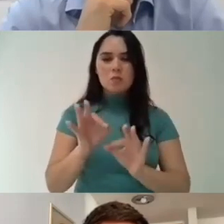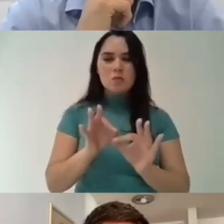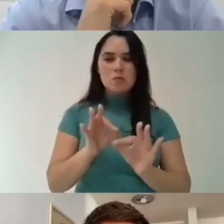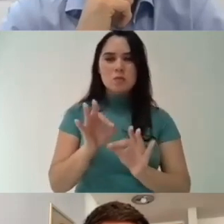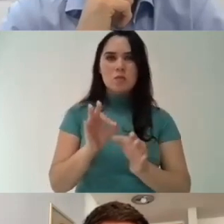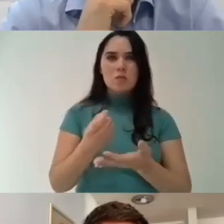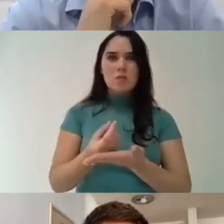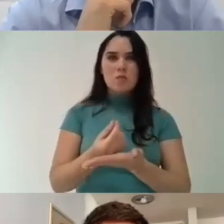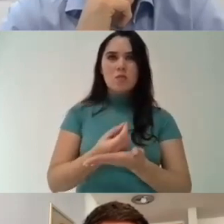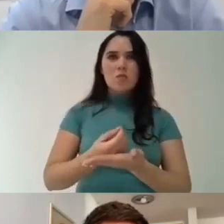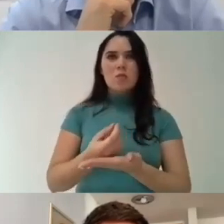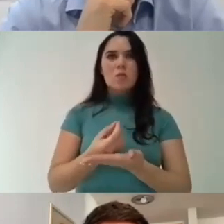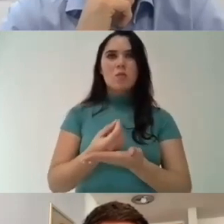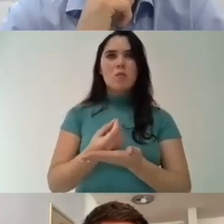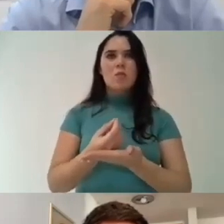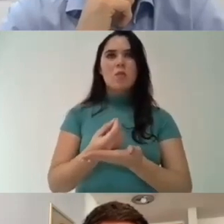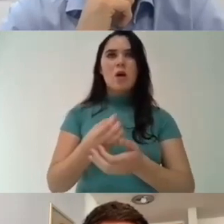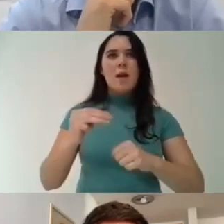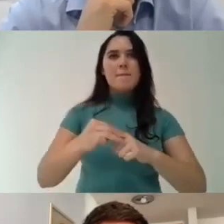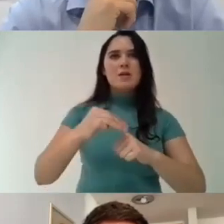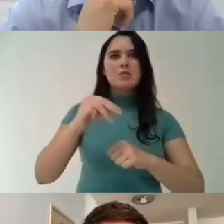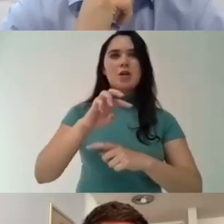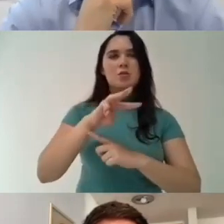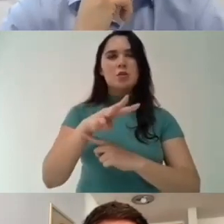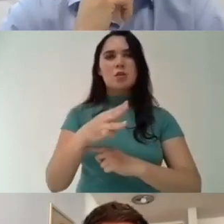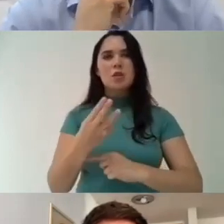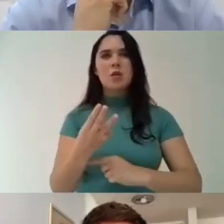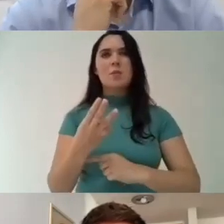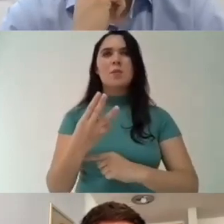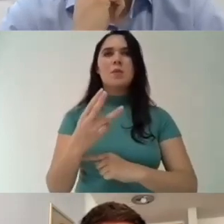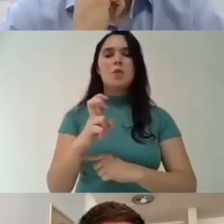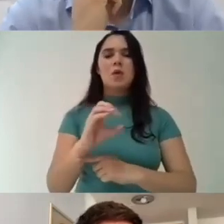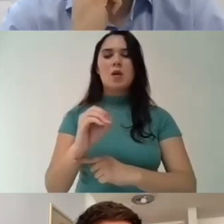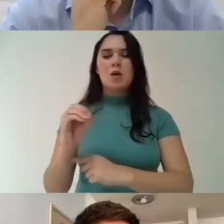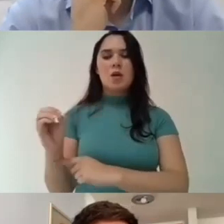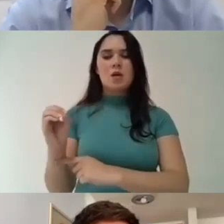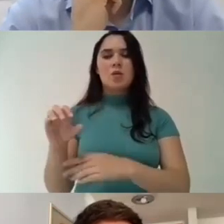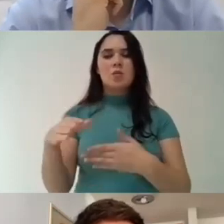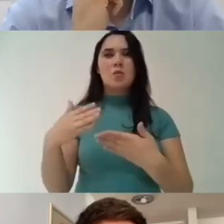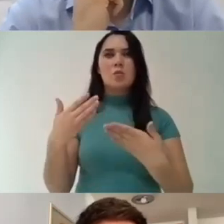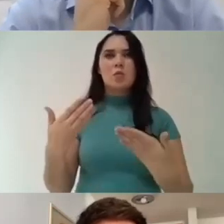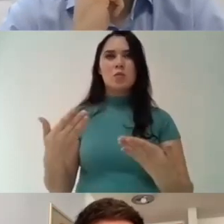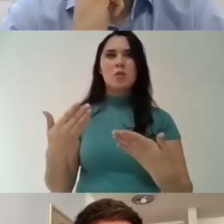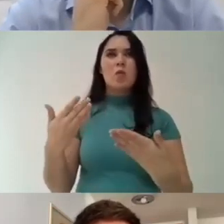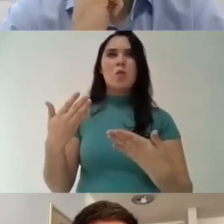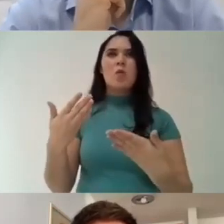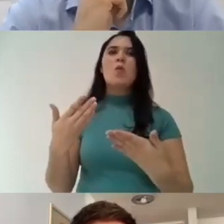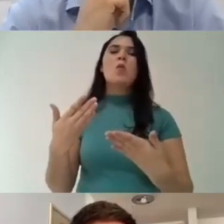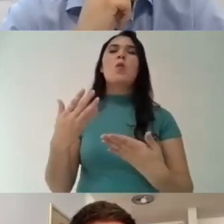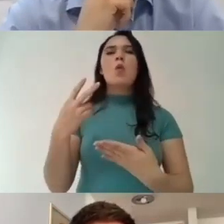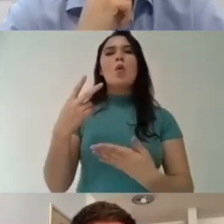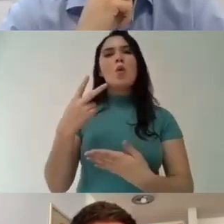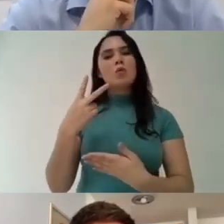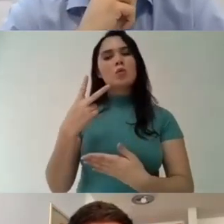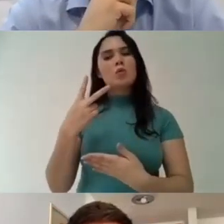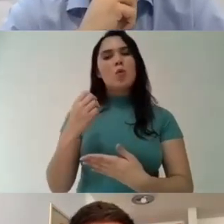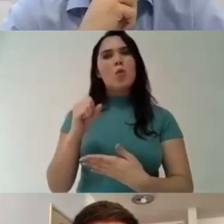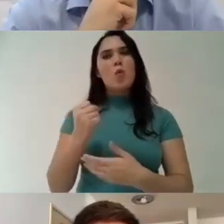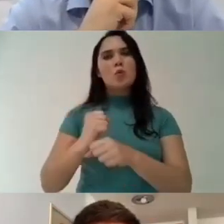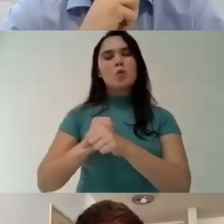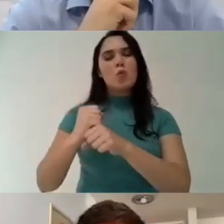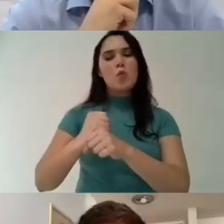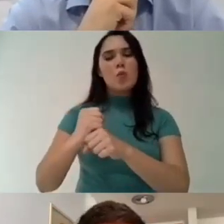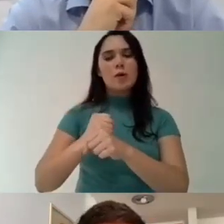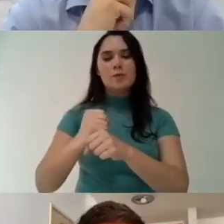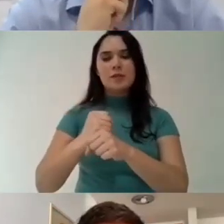of uh readjustment a salary readjustment so and when we talk about a researcher